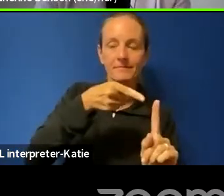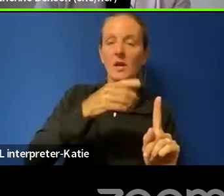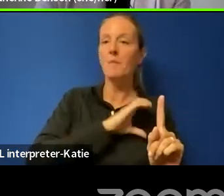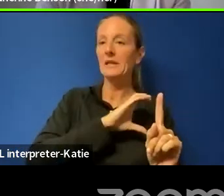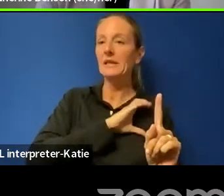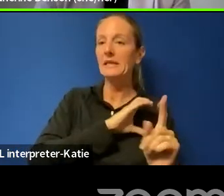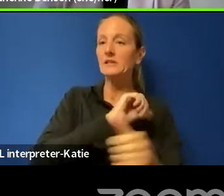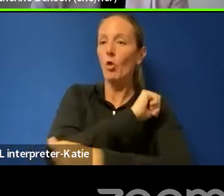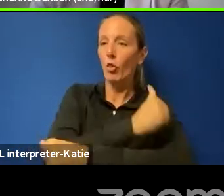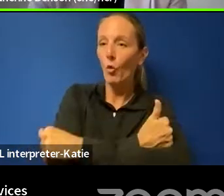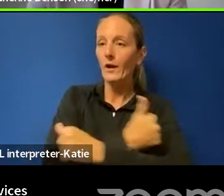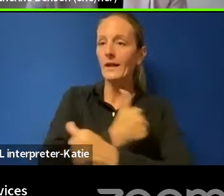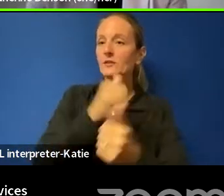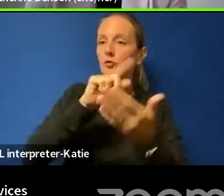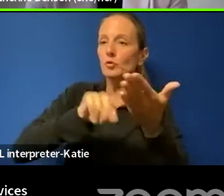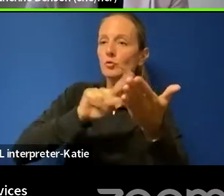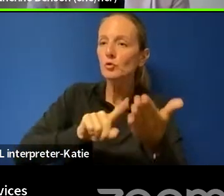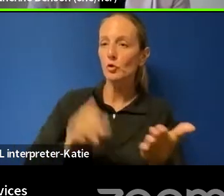phones without a warrant.